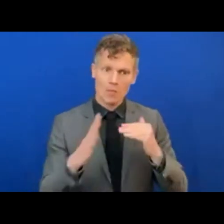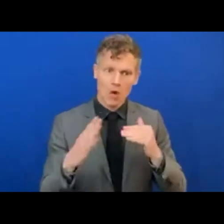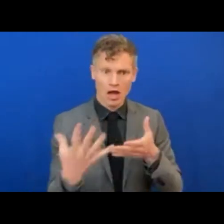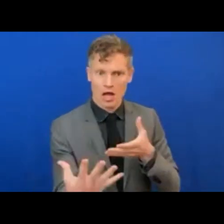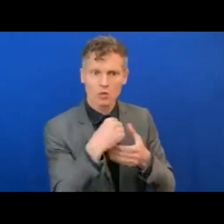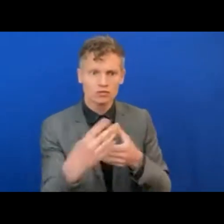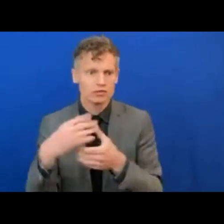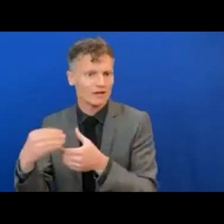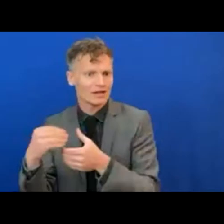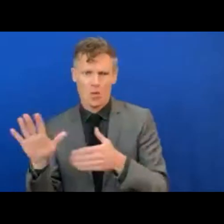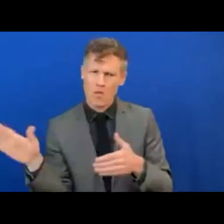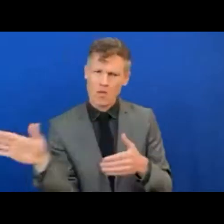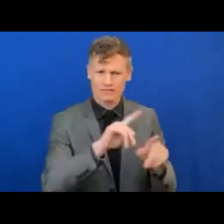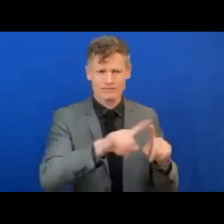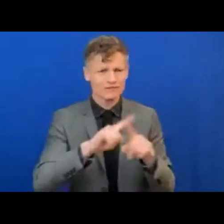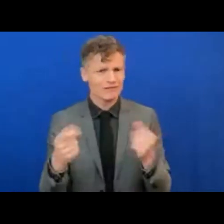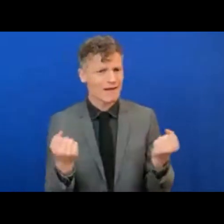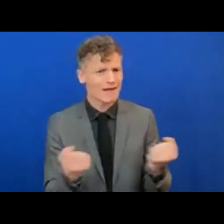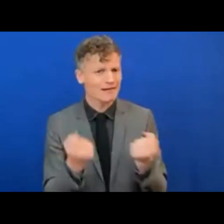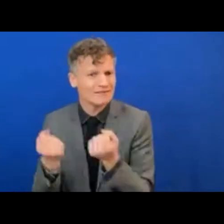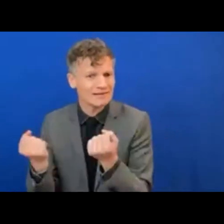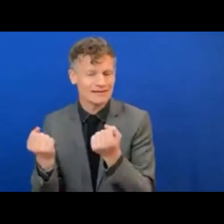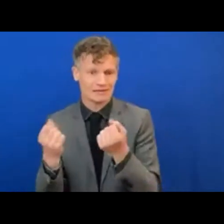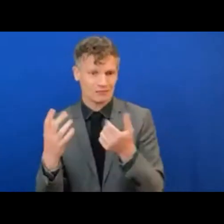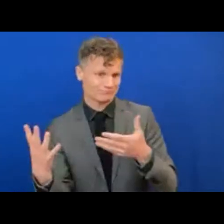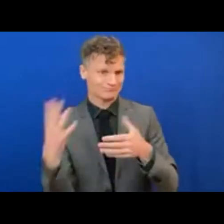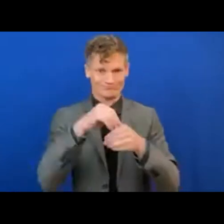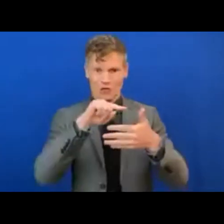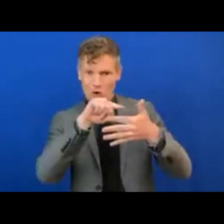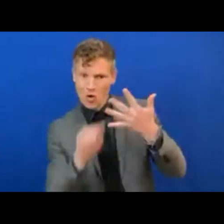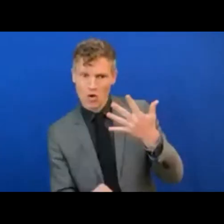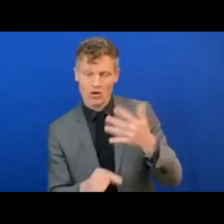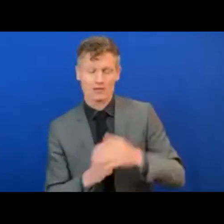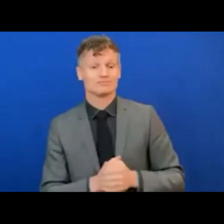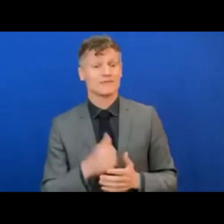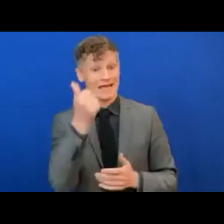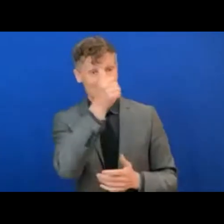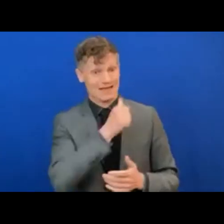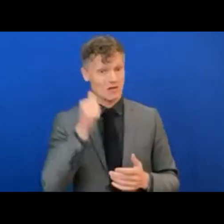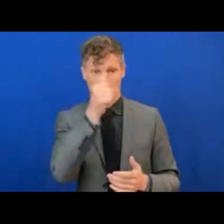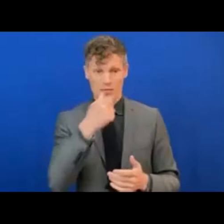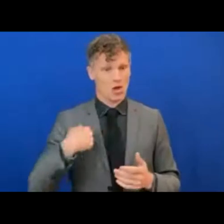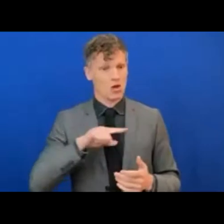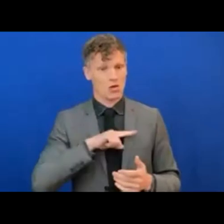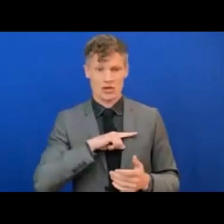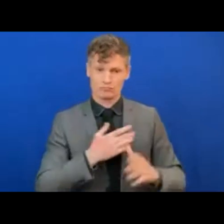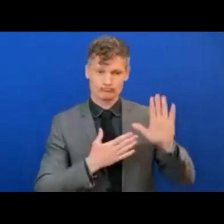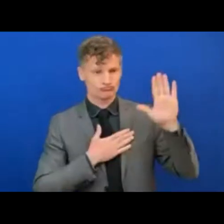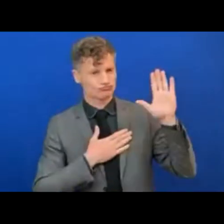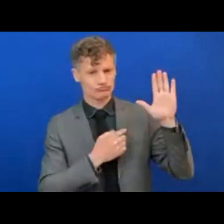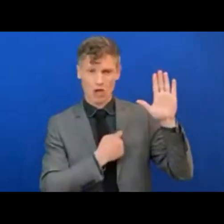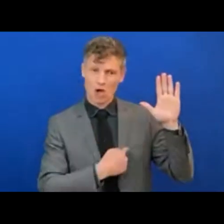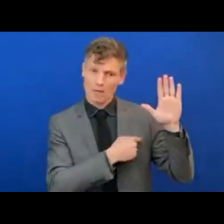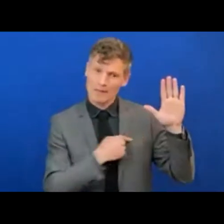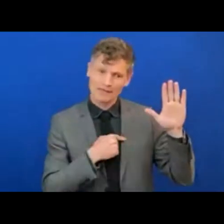and projects of the strategy. Ethiopia is committed to digital inclusion in many